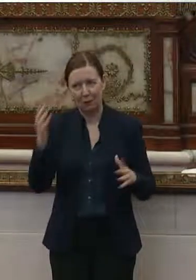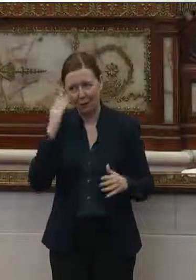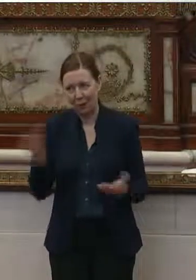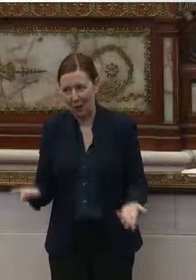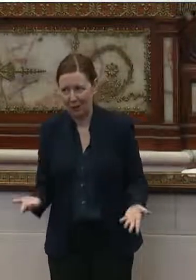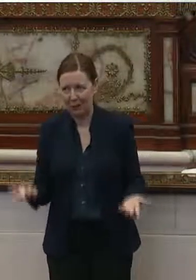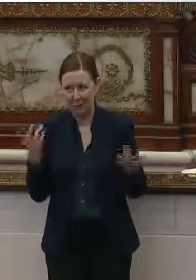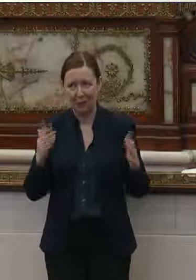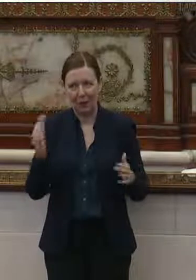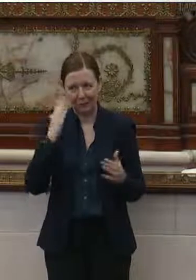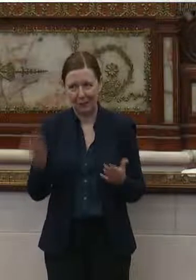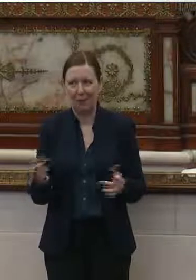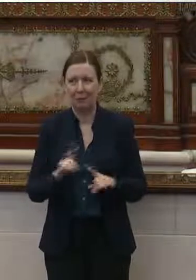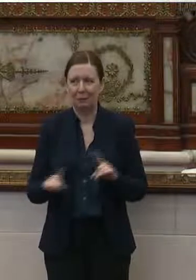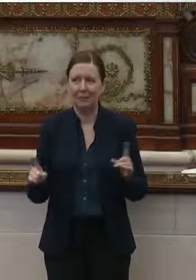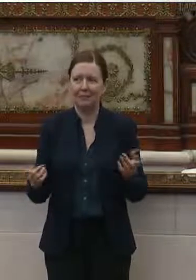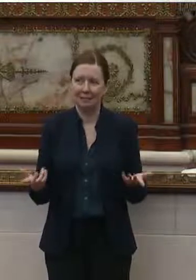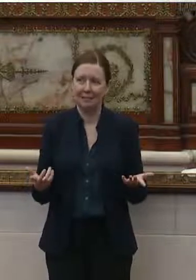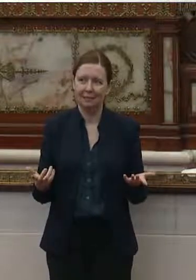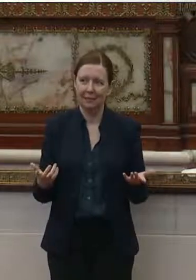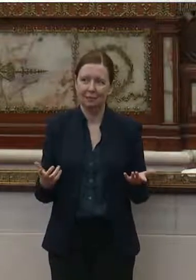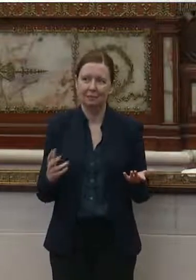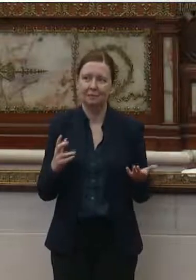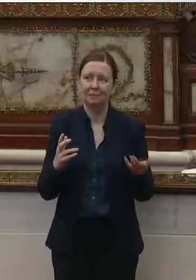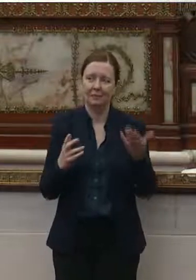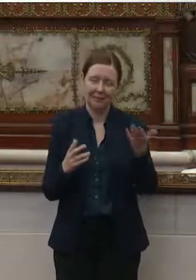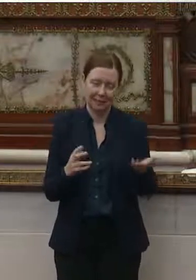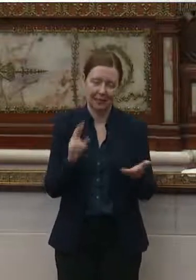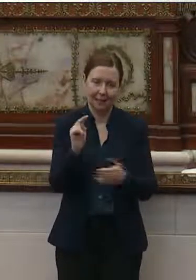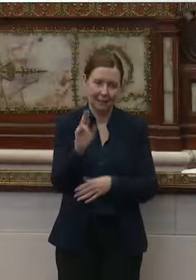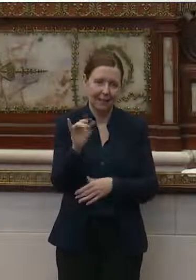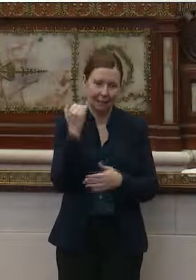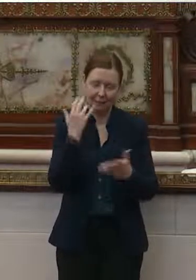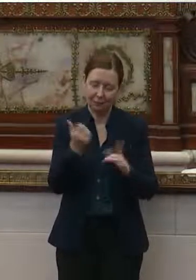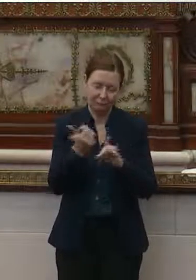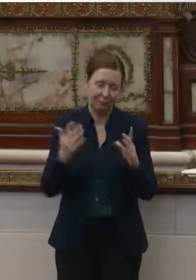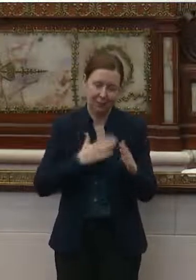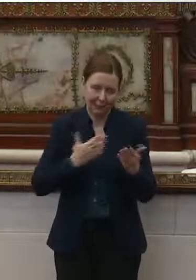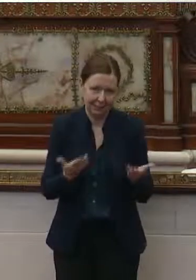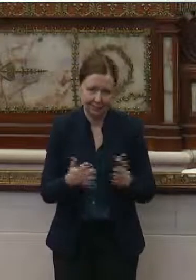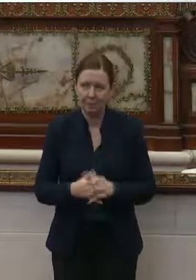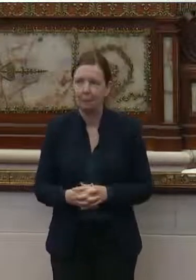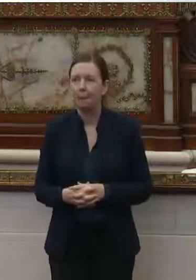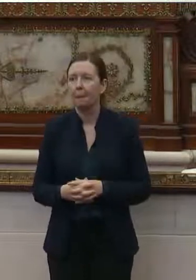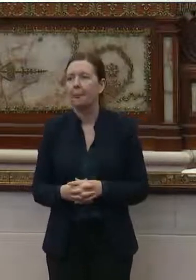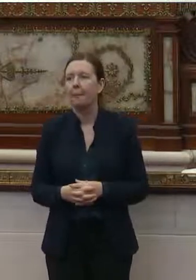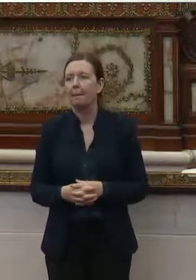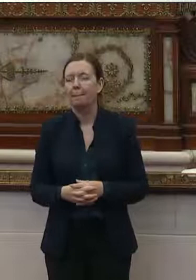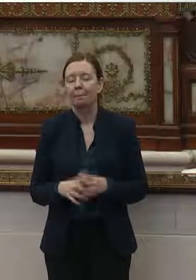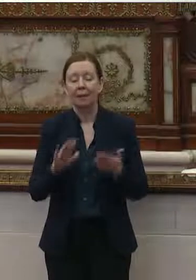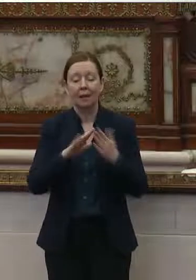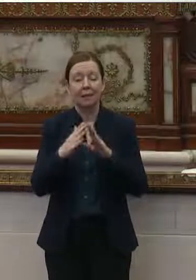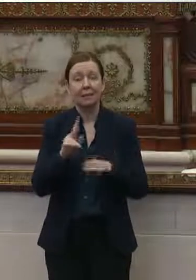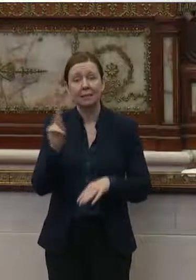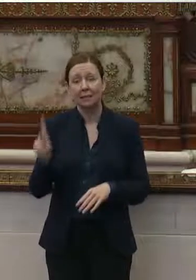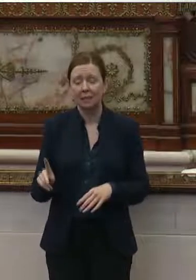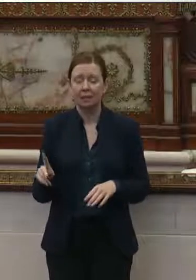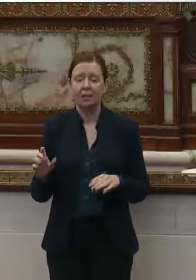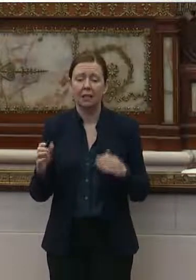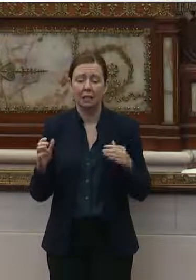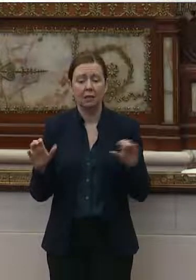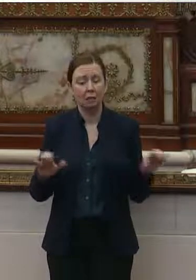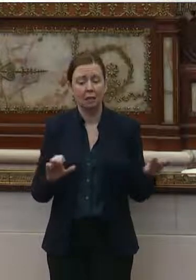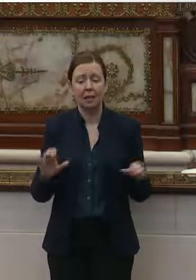of, you already know. But Nancy, if you want to go ahead. The city of Philadelphia does